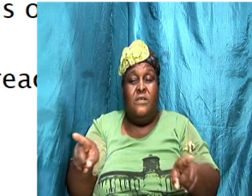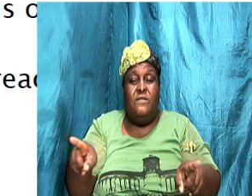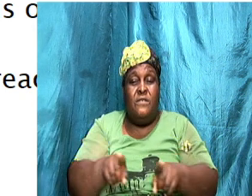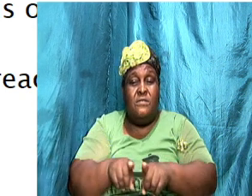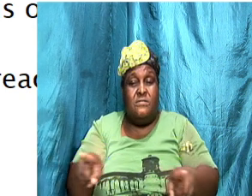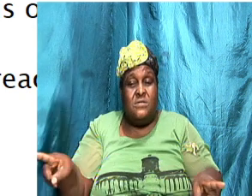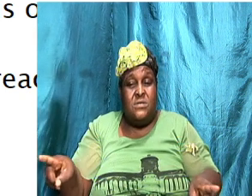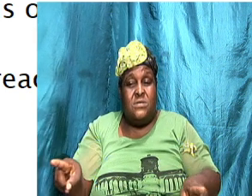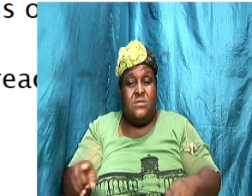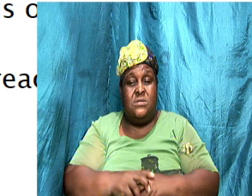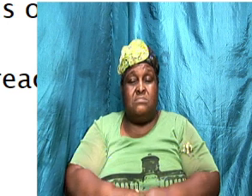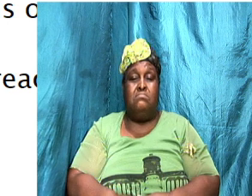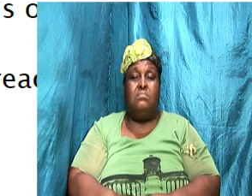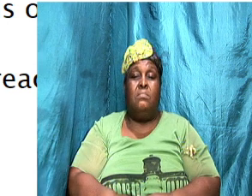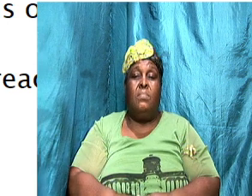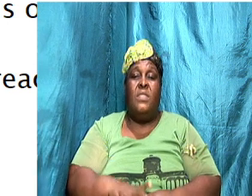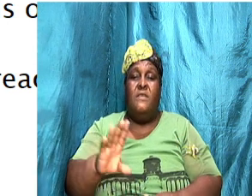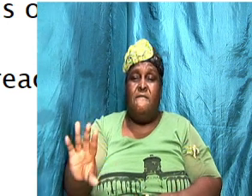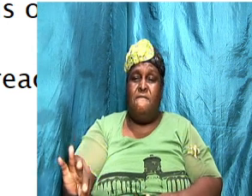find a compromise